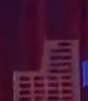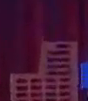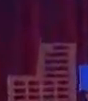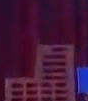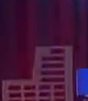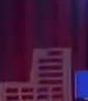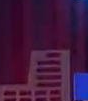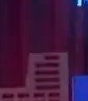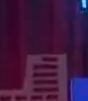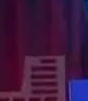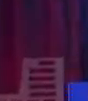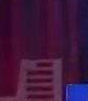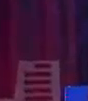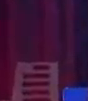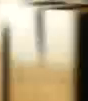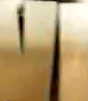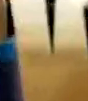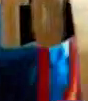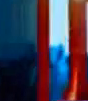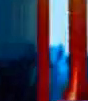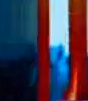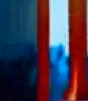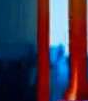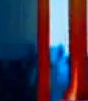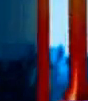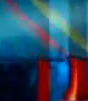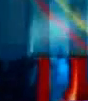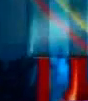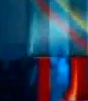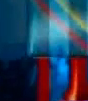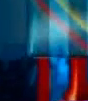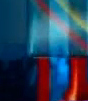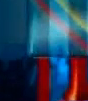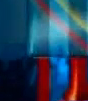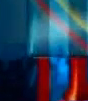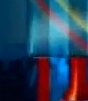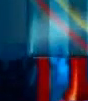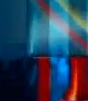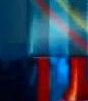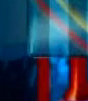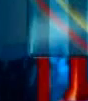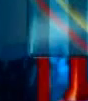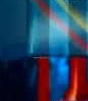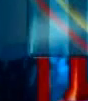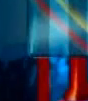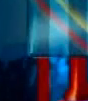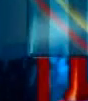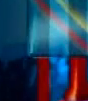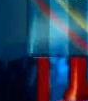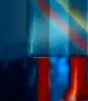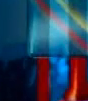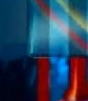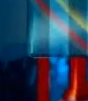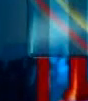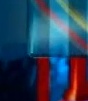series if you answer an easy question each week this week's question is how many days after voting must the